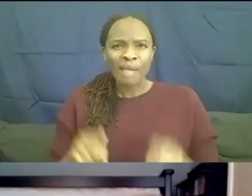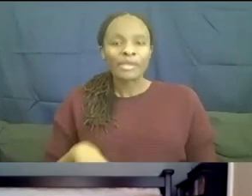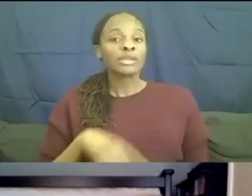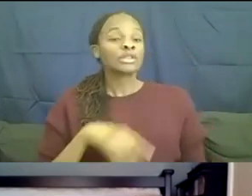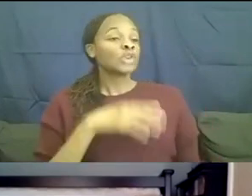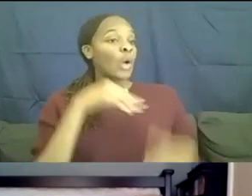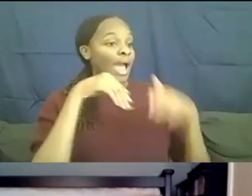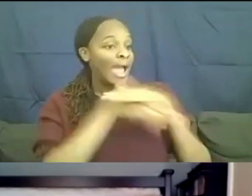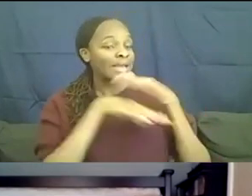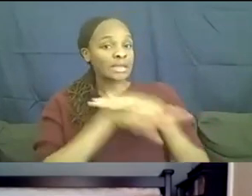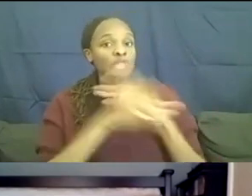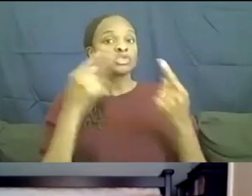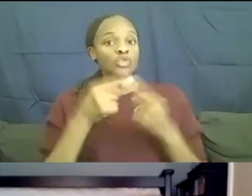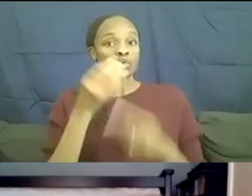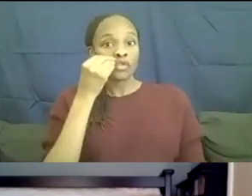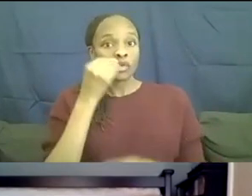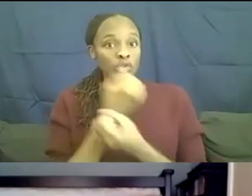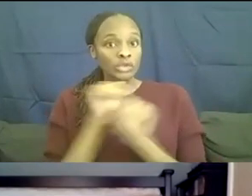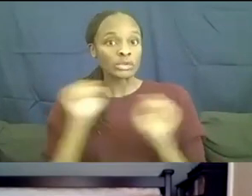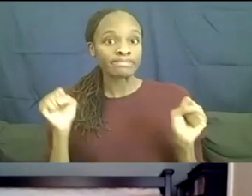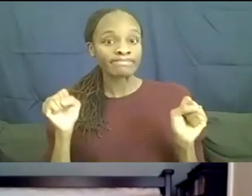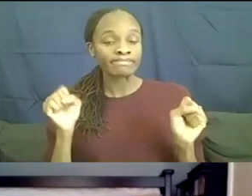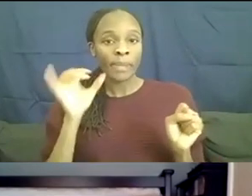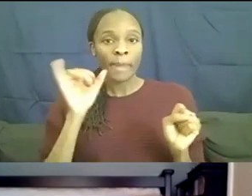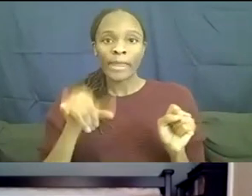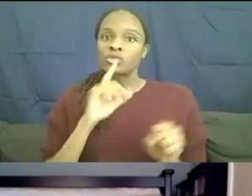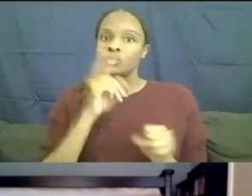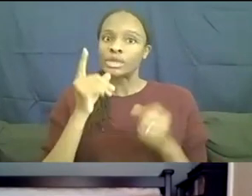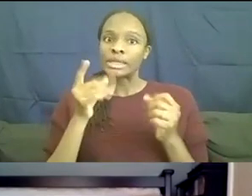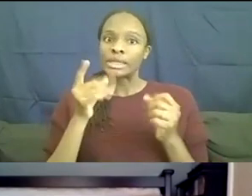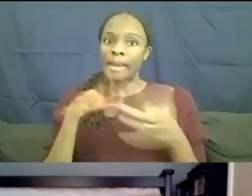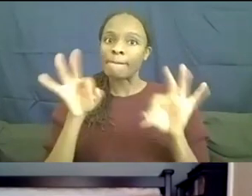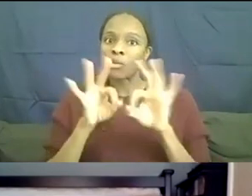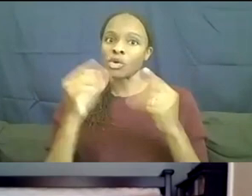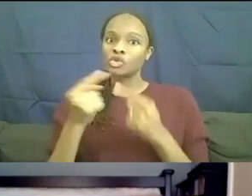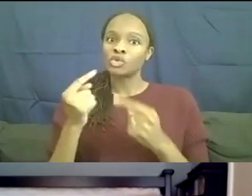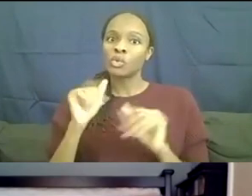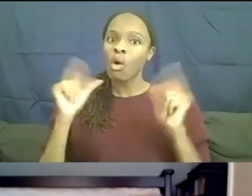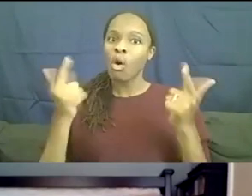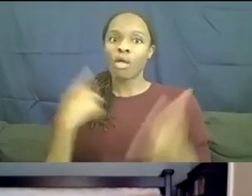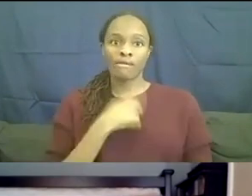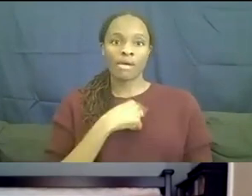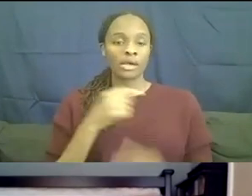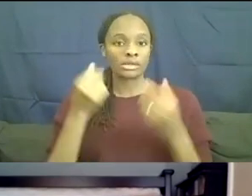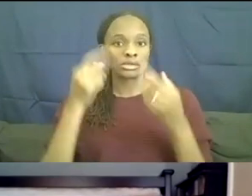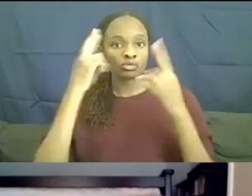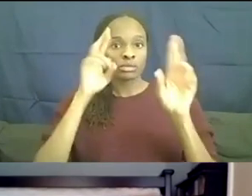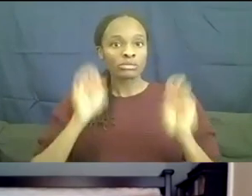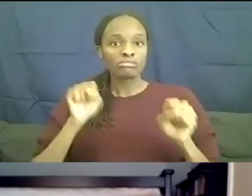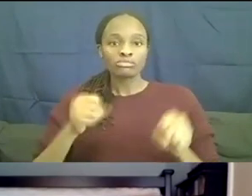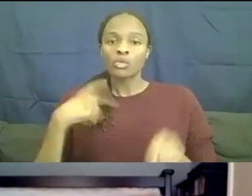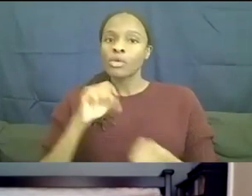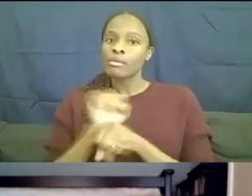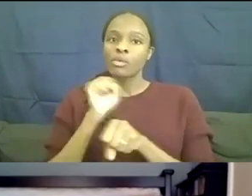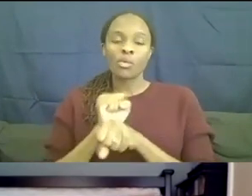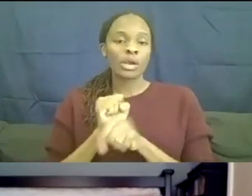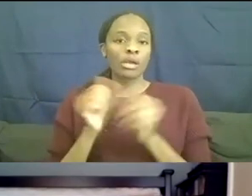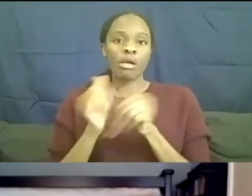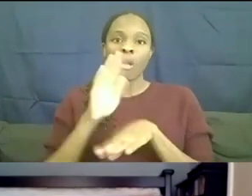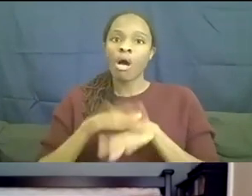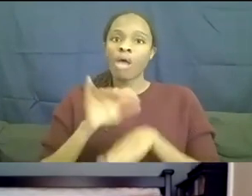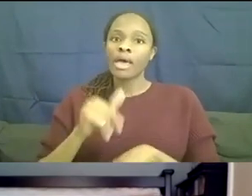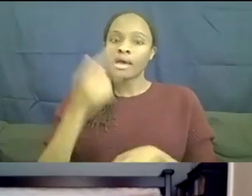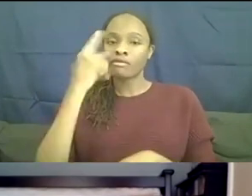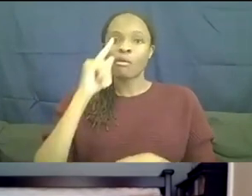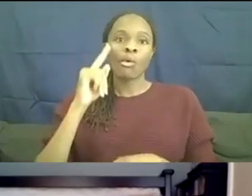food, food security is is an issue very important to all of us at RespectAbility and something we've been working on for more than a month now. And